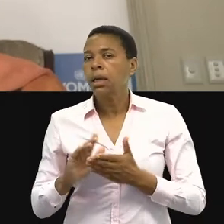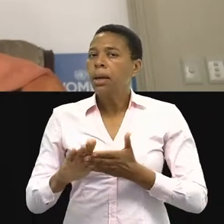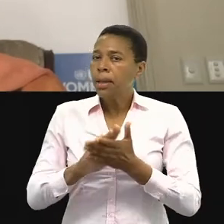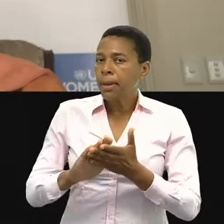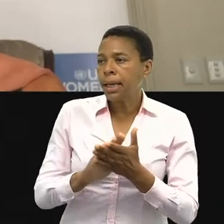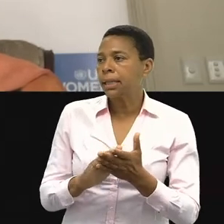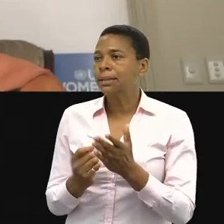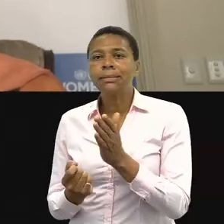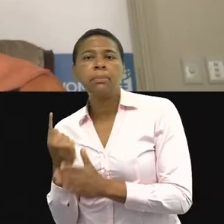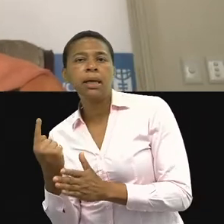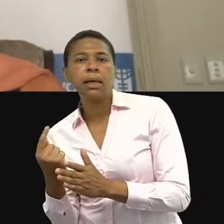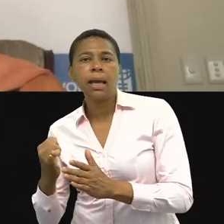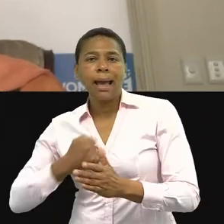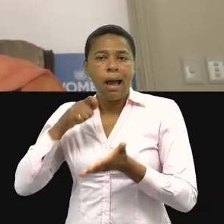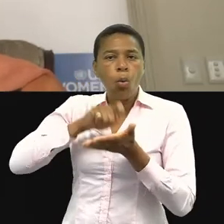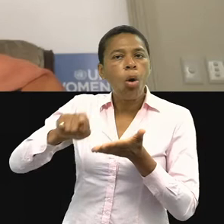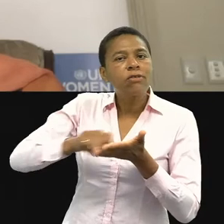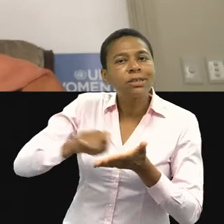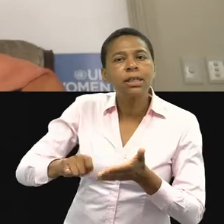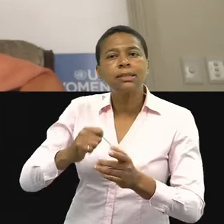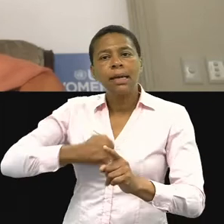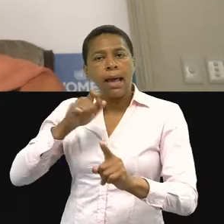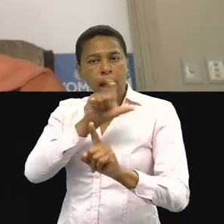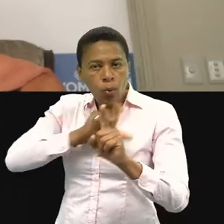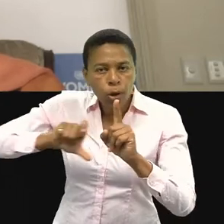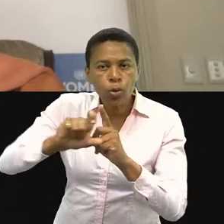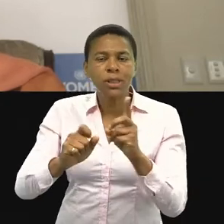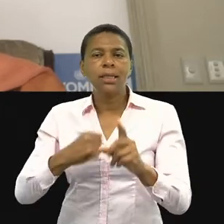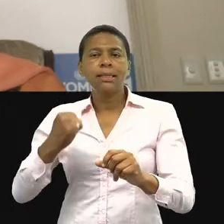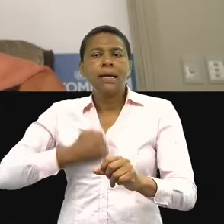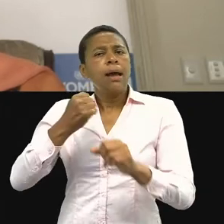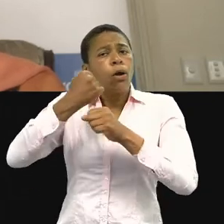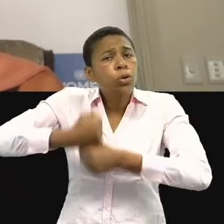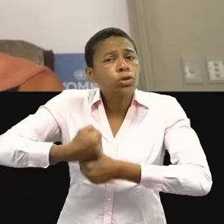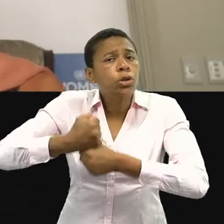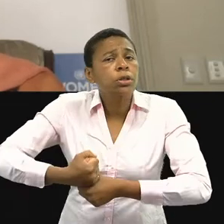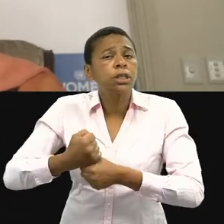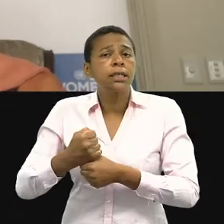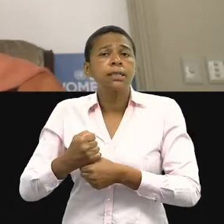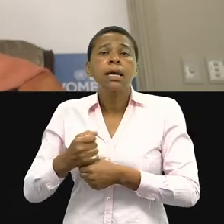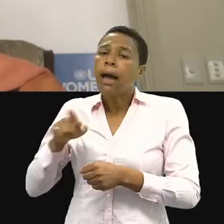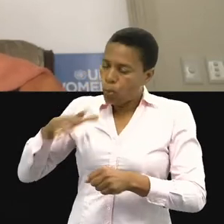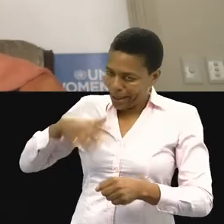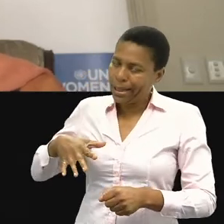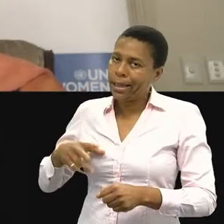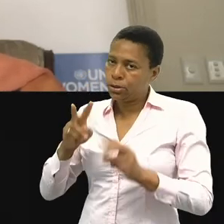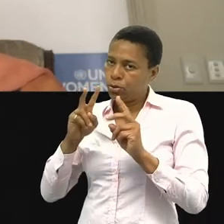in our offices, that is in our communities, that is in our churches, which also needs to be called out.